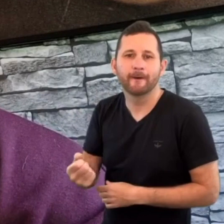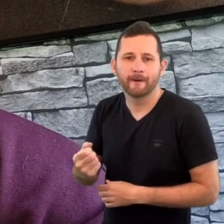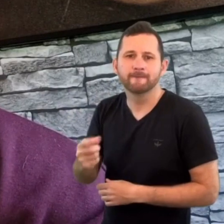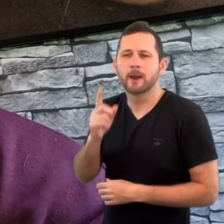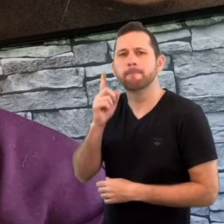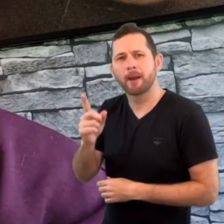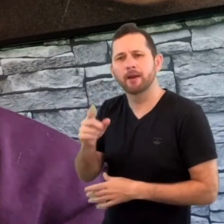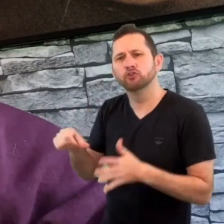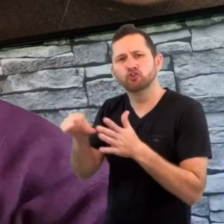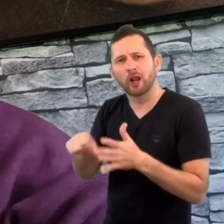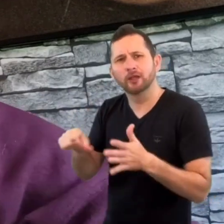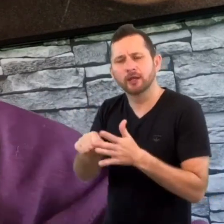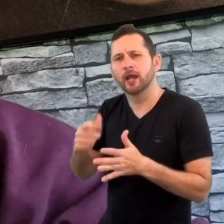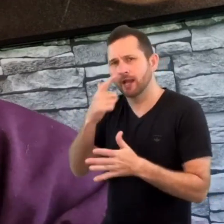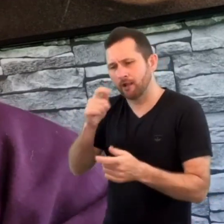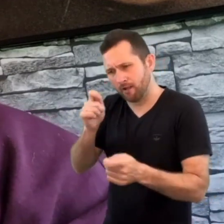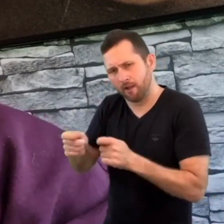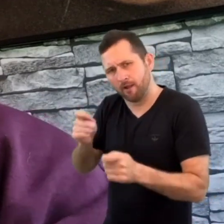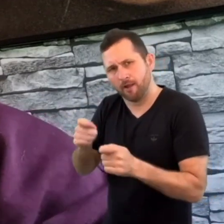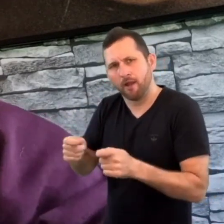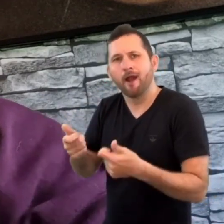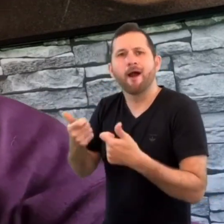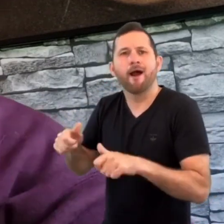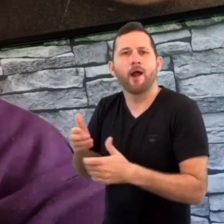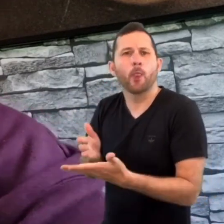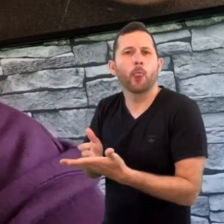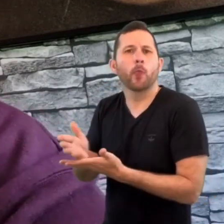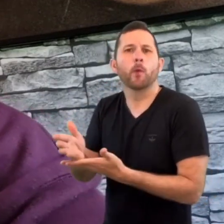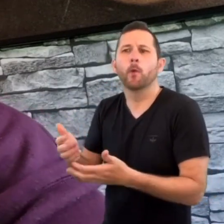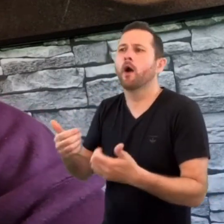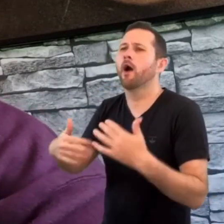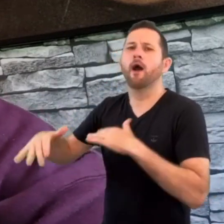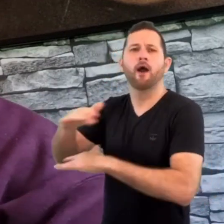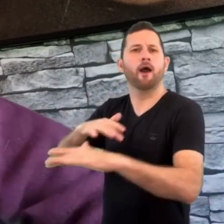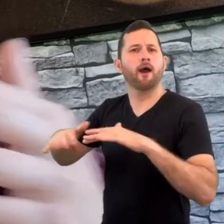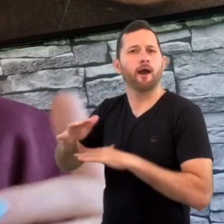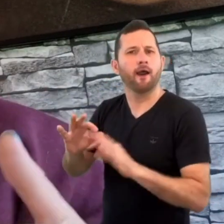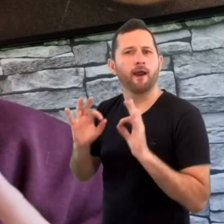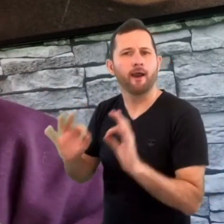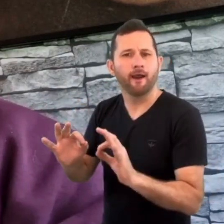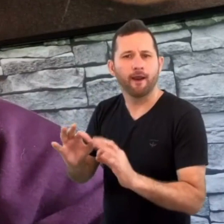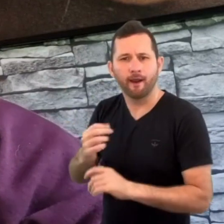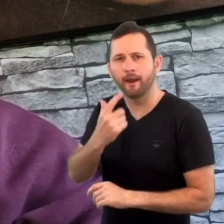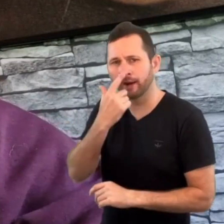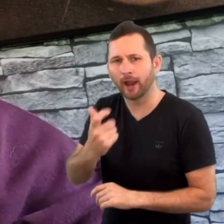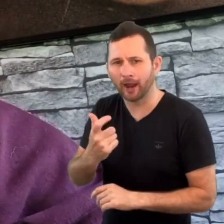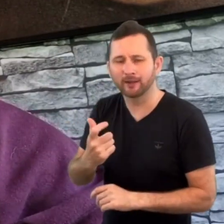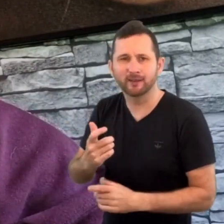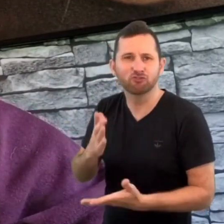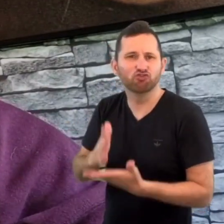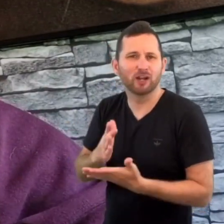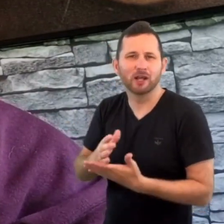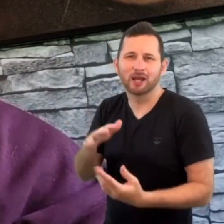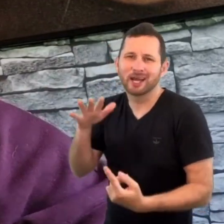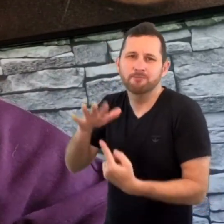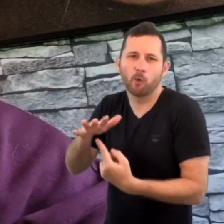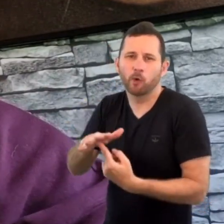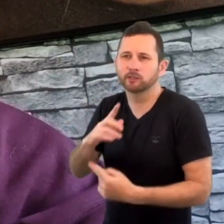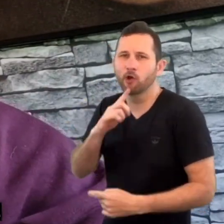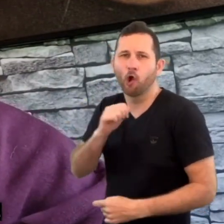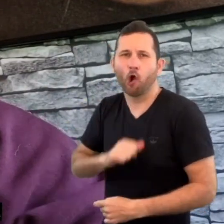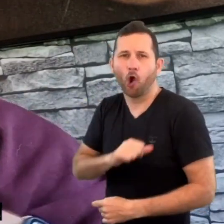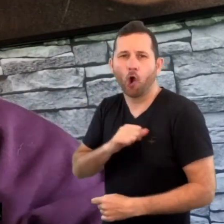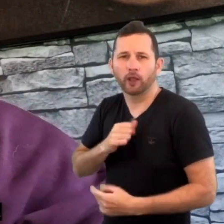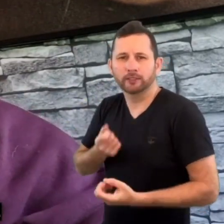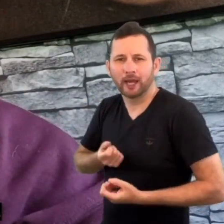but I've just found different ways to adapt found solutions things that make it a little bit easier um and again just speaking